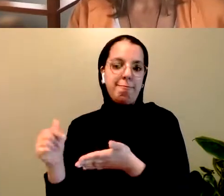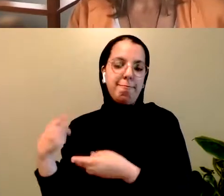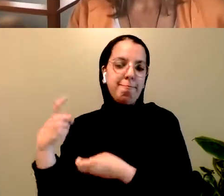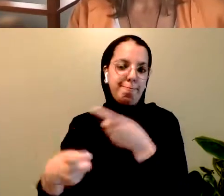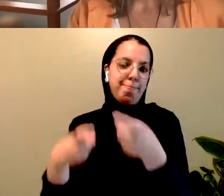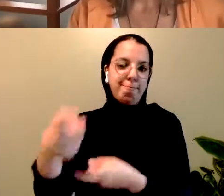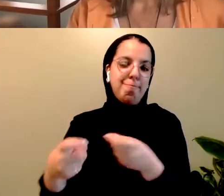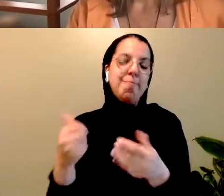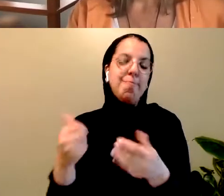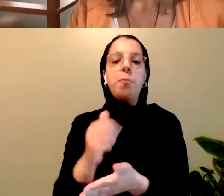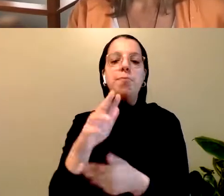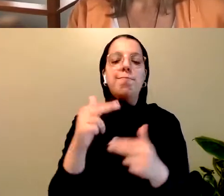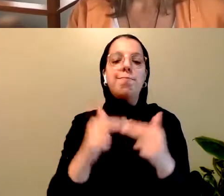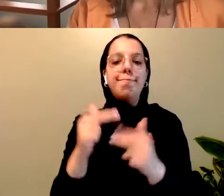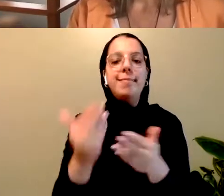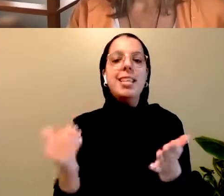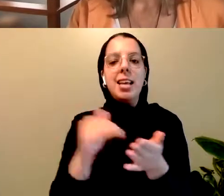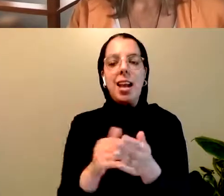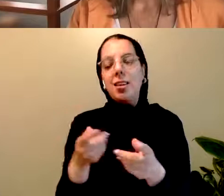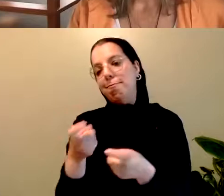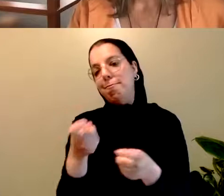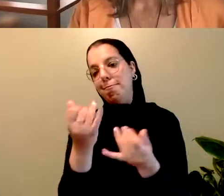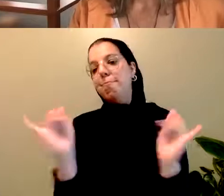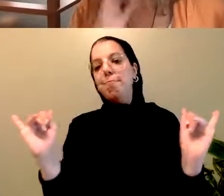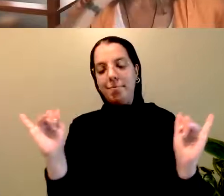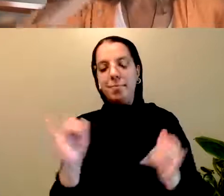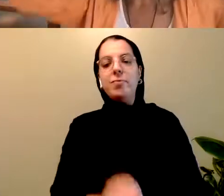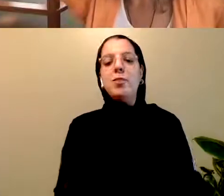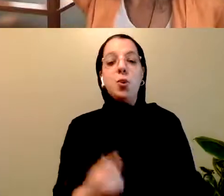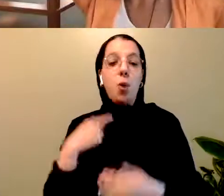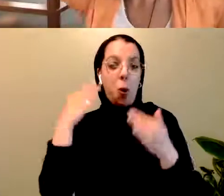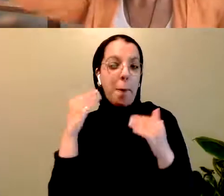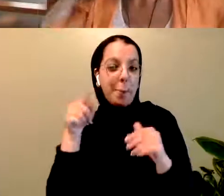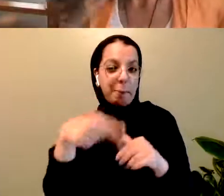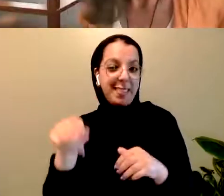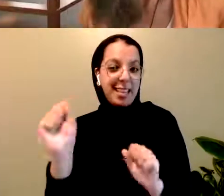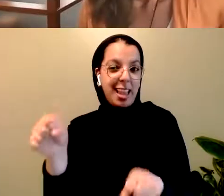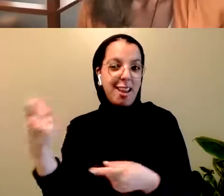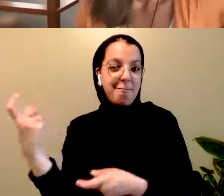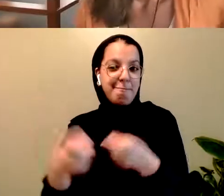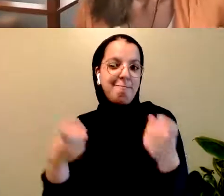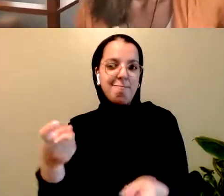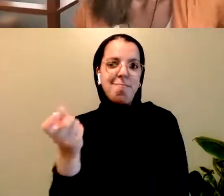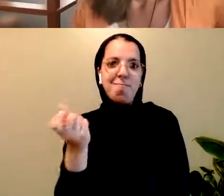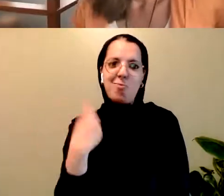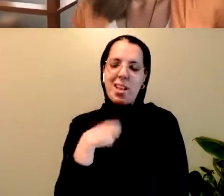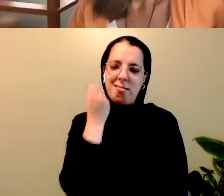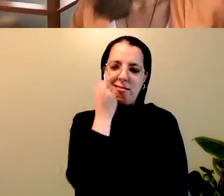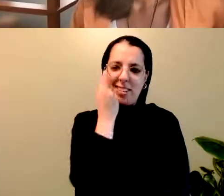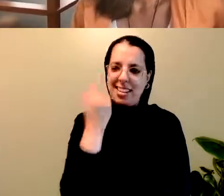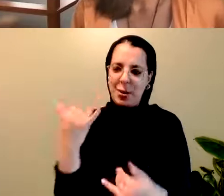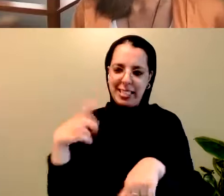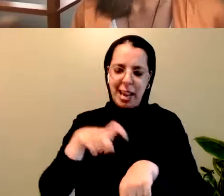rebuild, to help manage themselves. So we hope you will do that. Also understanding that it's a very difficult time. We have